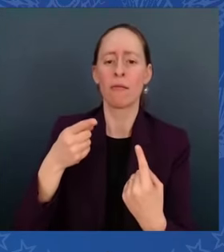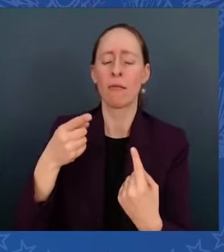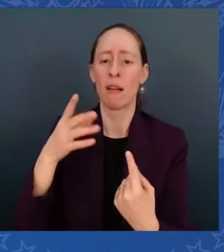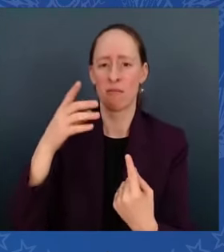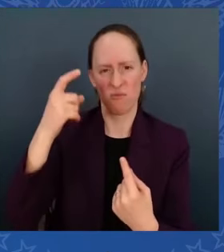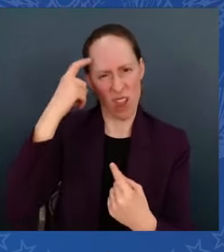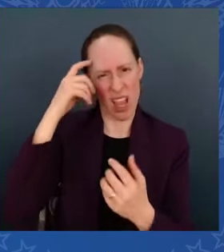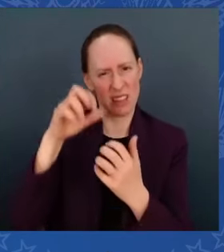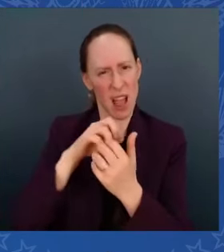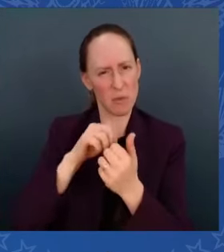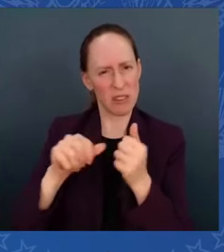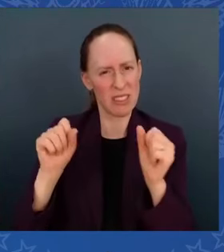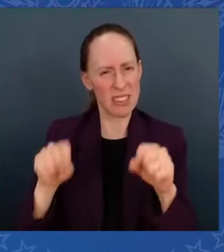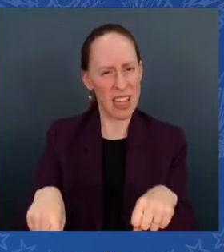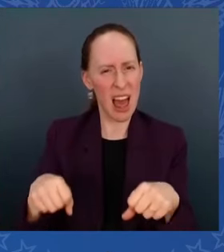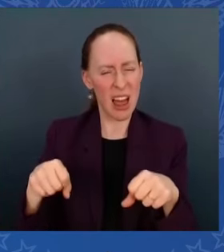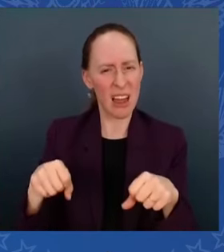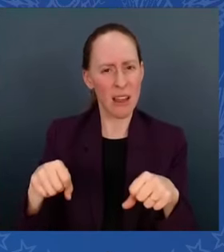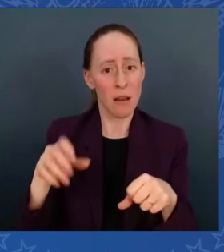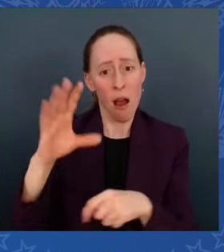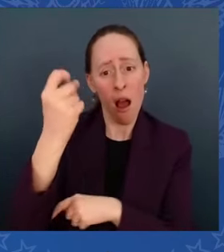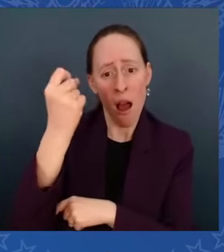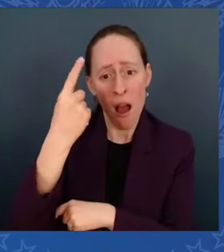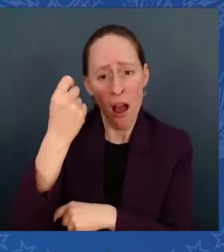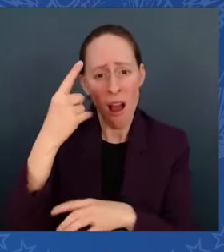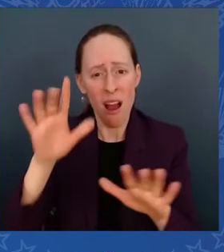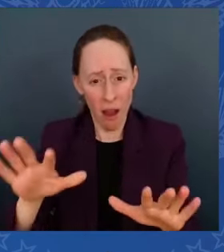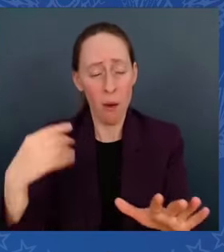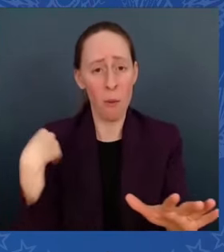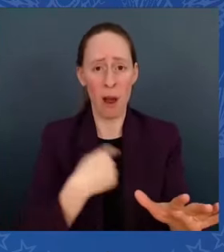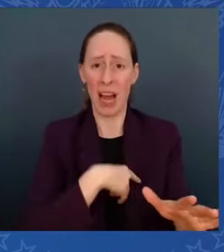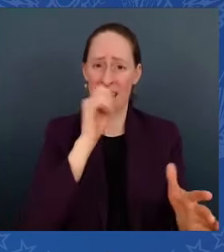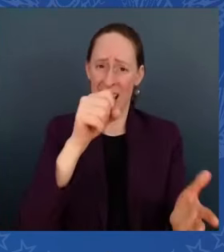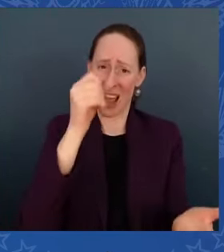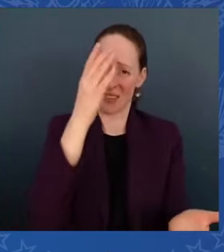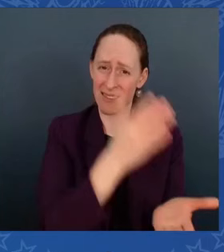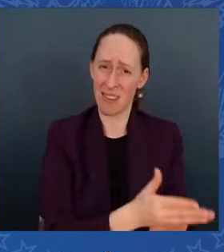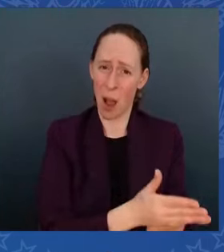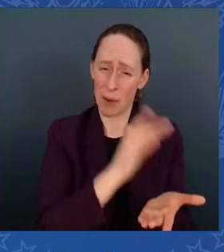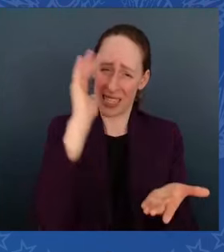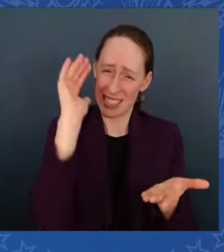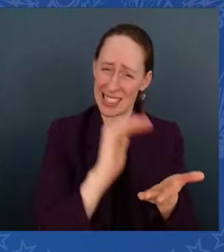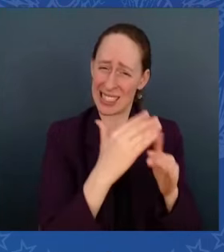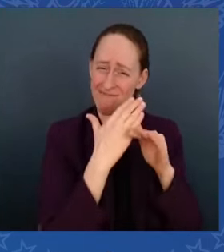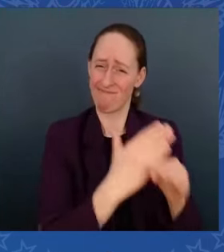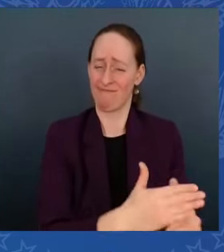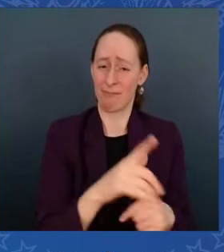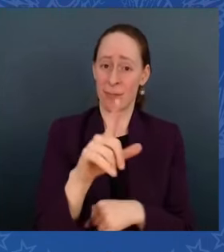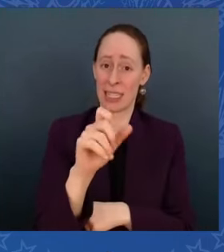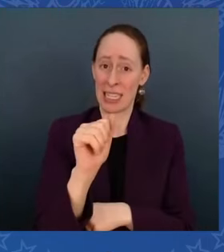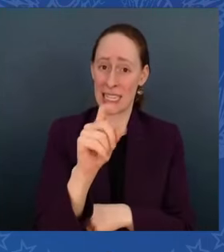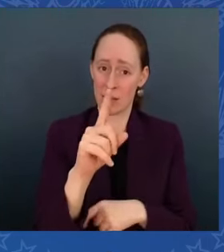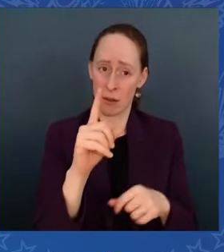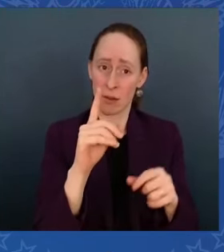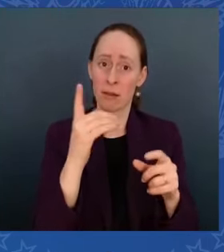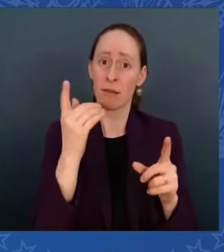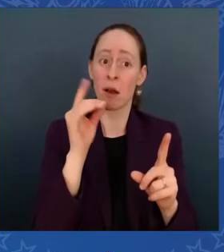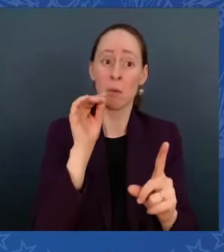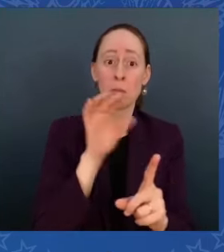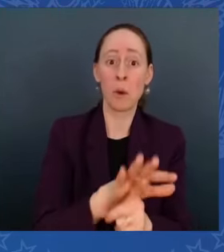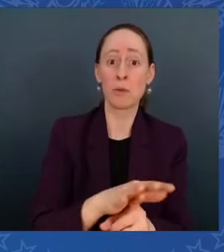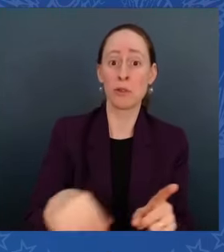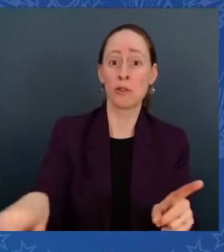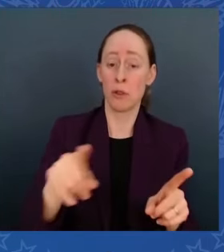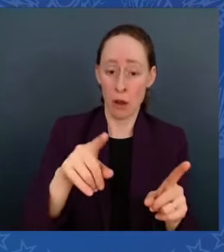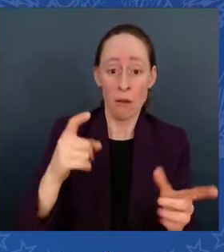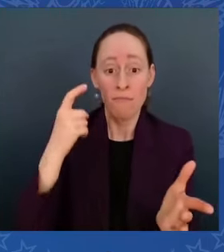One study shows when you reduce lead exposure for children, their test scores actually improve in school as